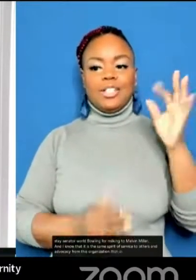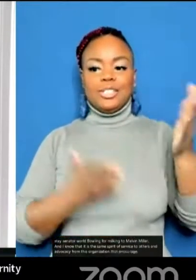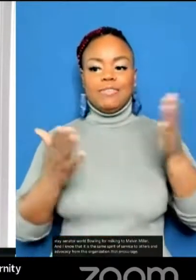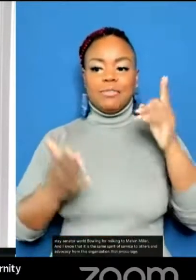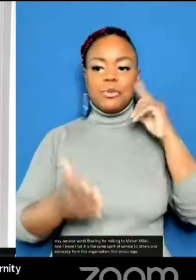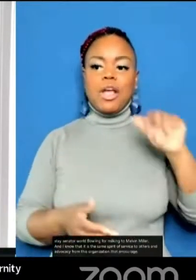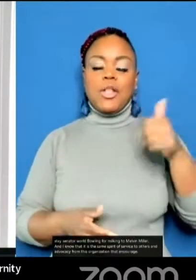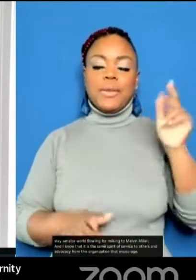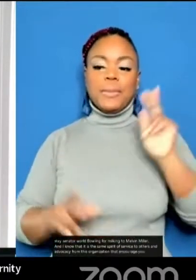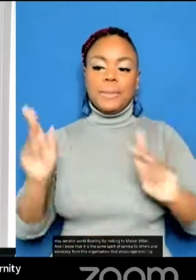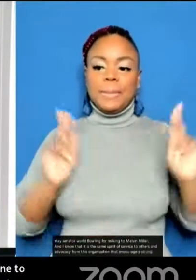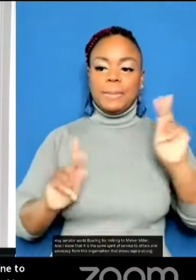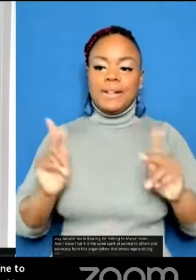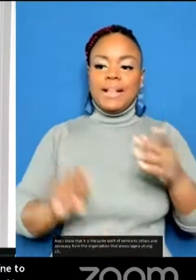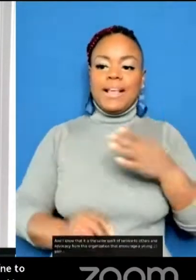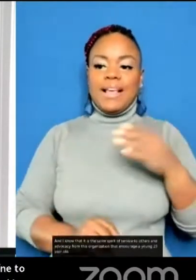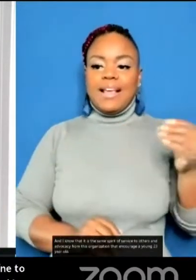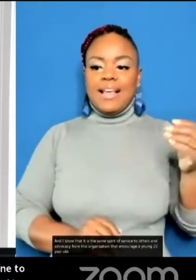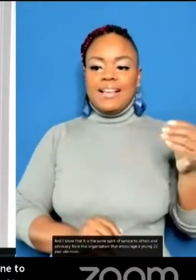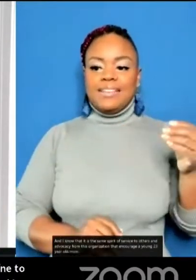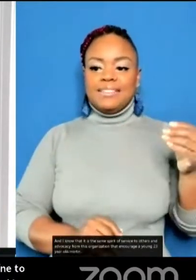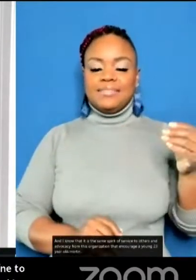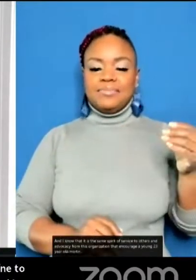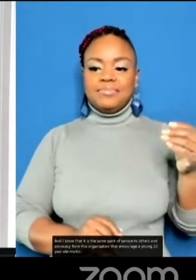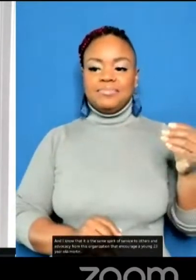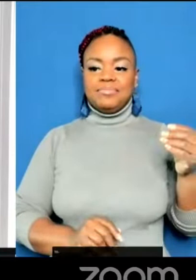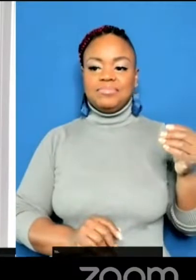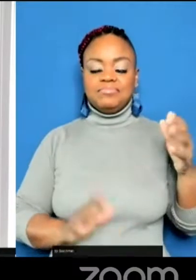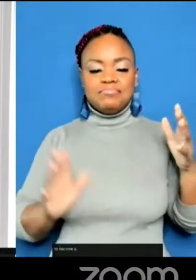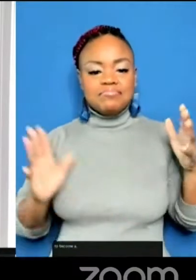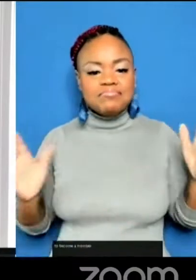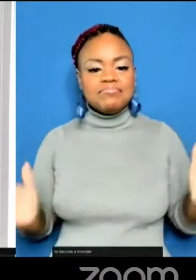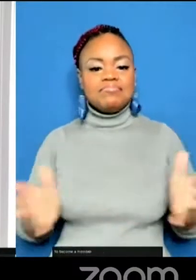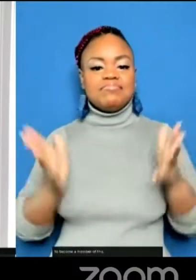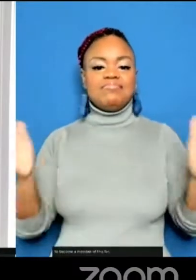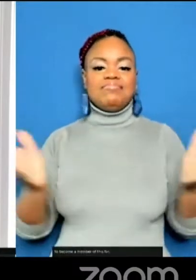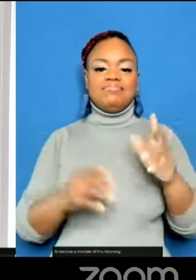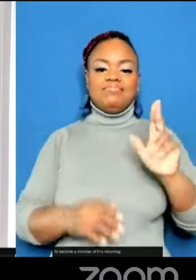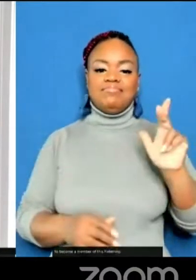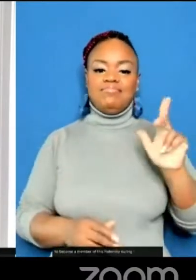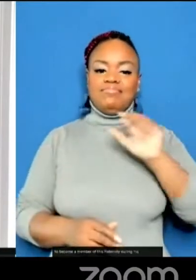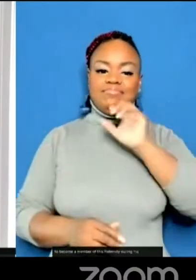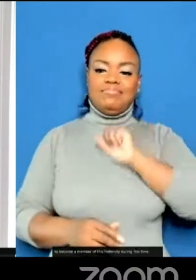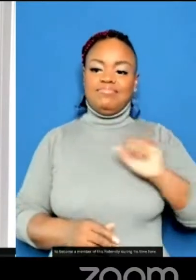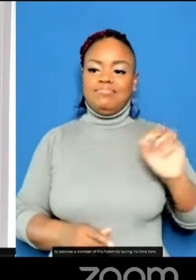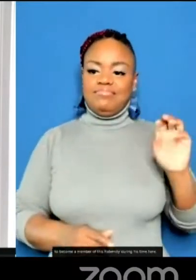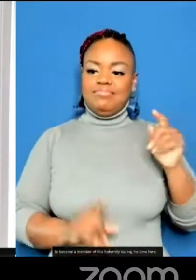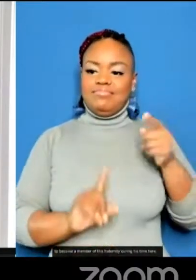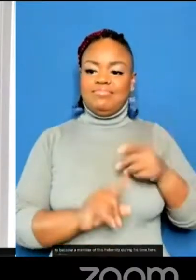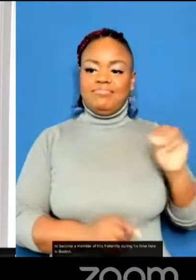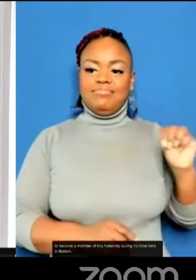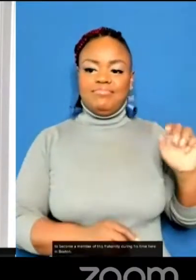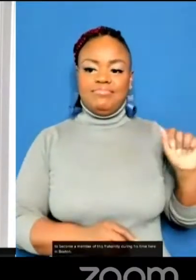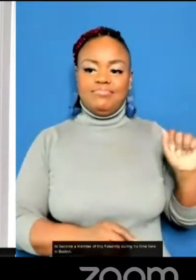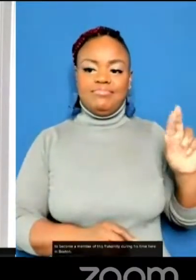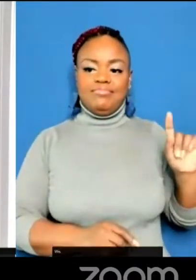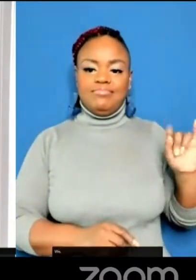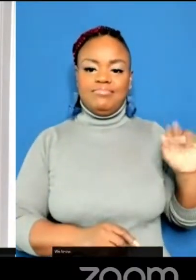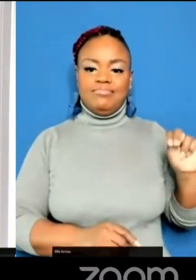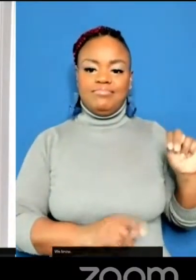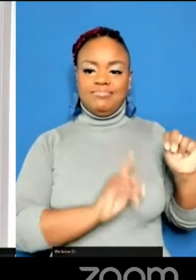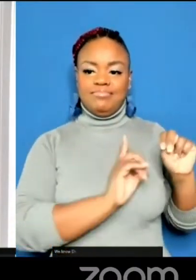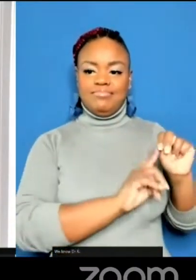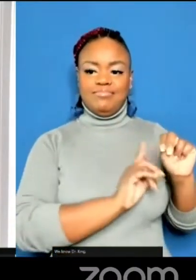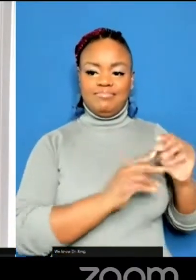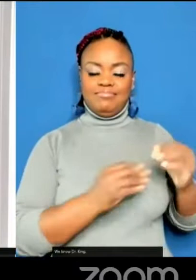a young 23-year-old Martin to become a member of this fraternity during his time here in Boston. We know Dr.